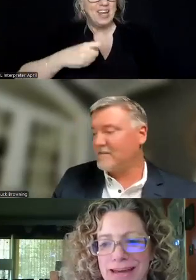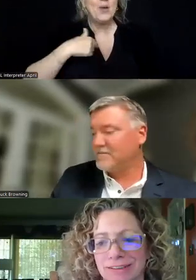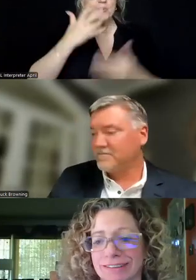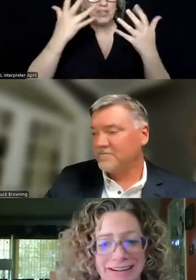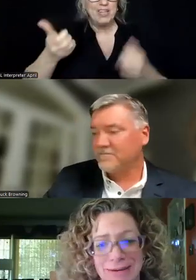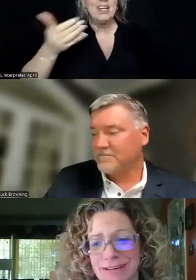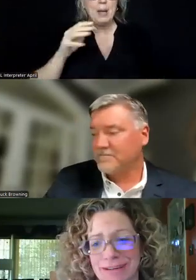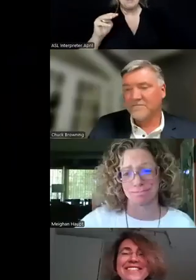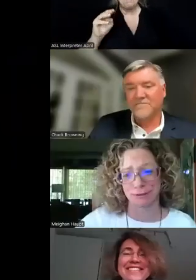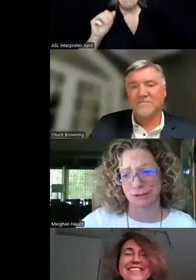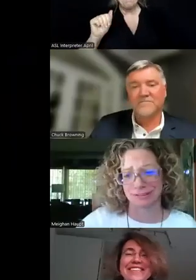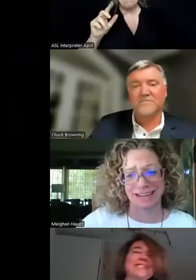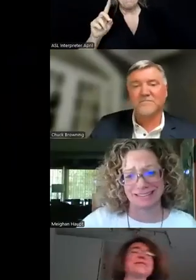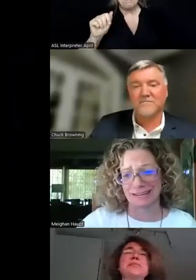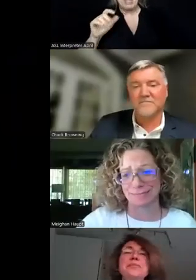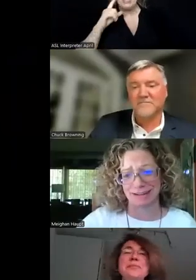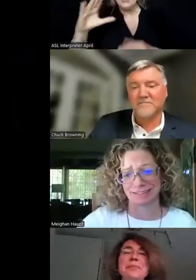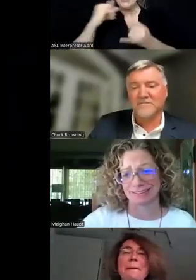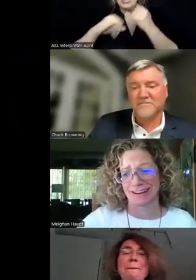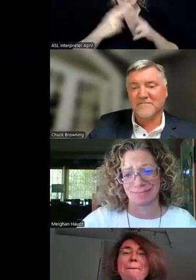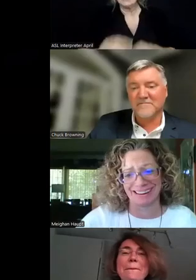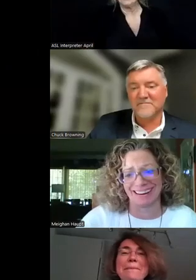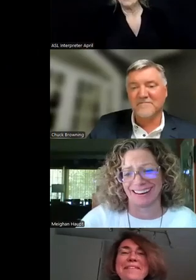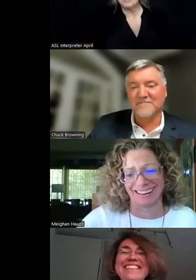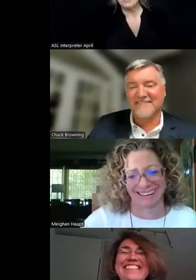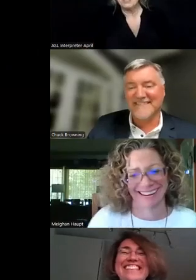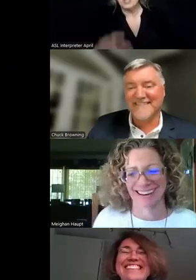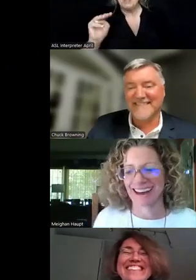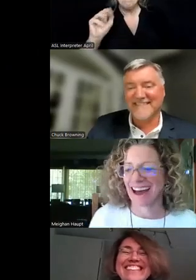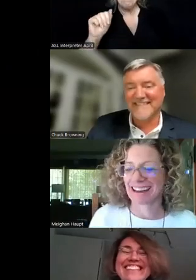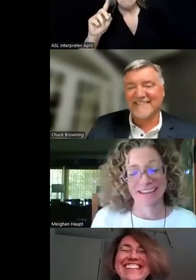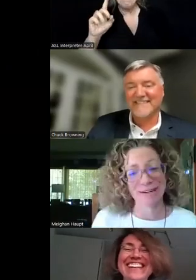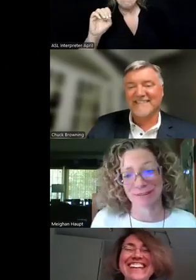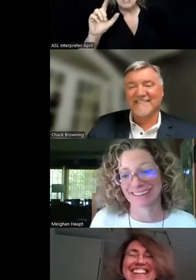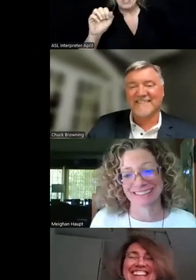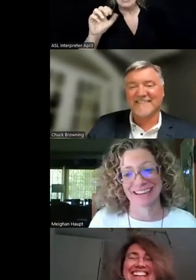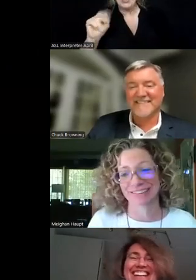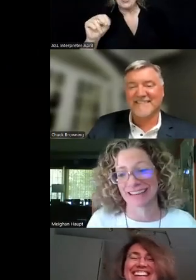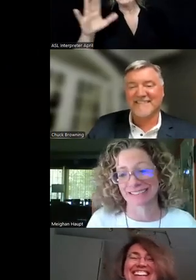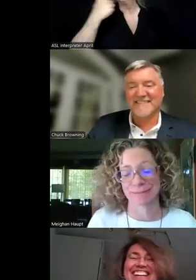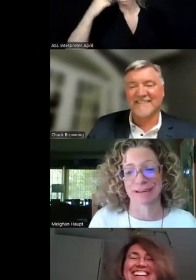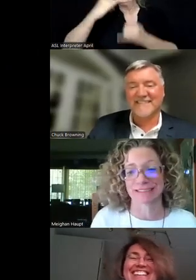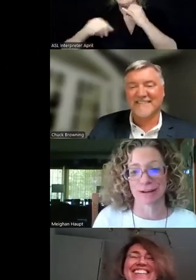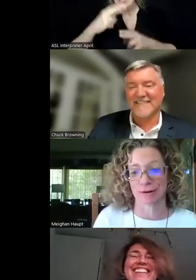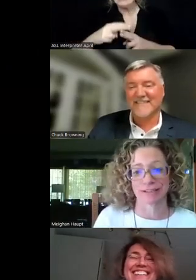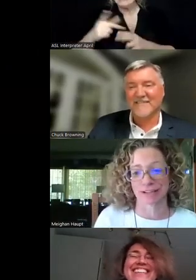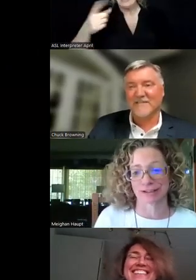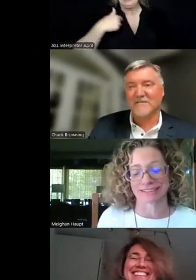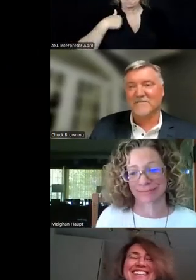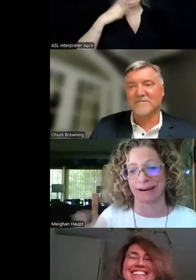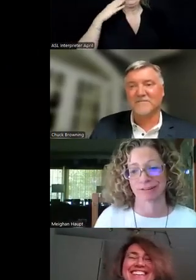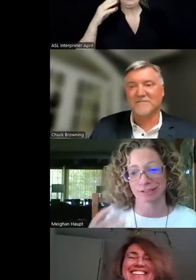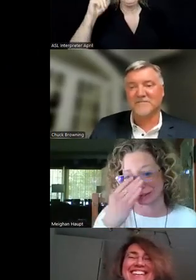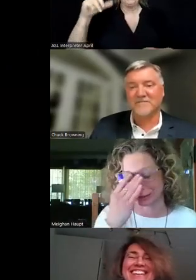Madelon. And I'm going to butcher the last name, Madelon. I'm, can you say your last name? Because I know in